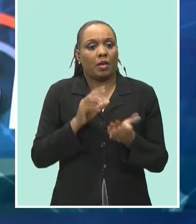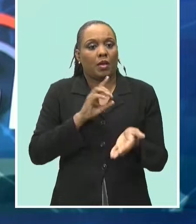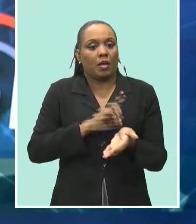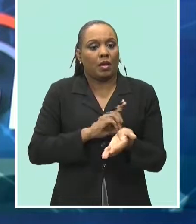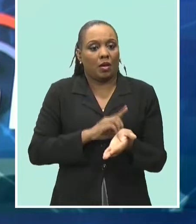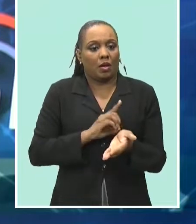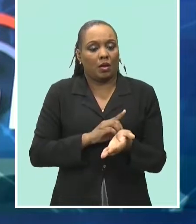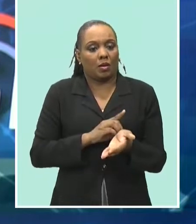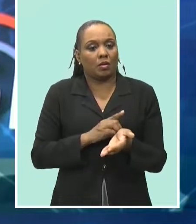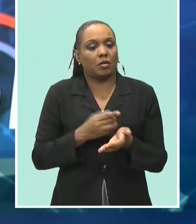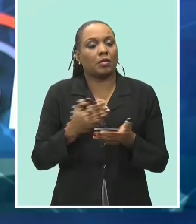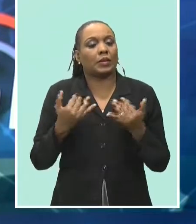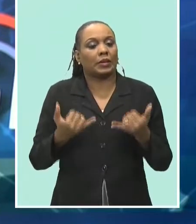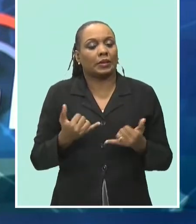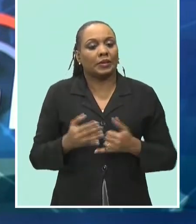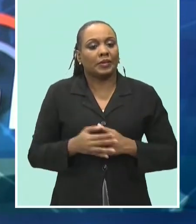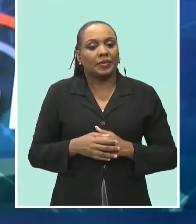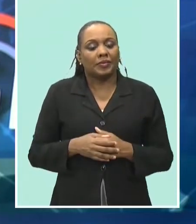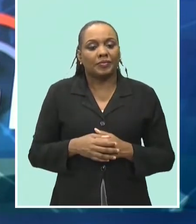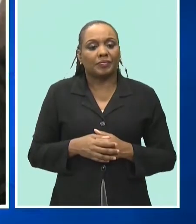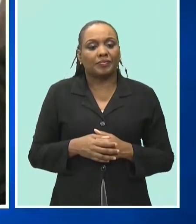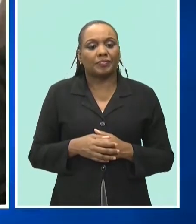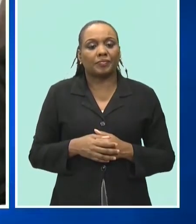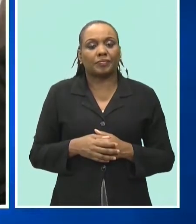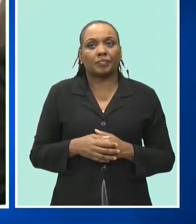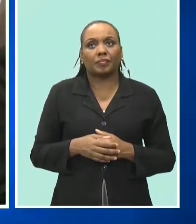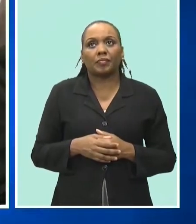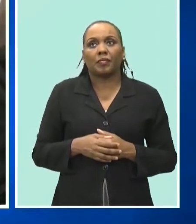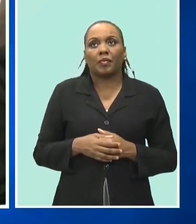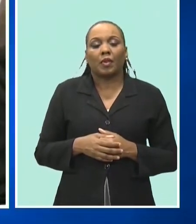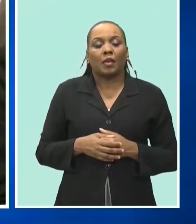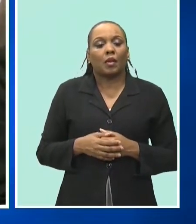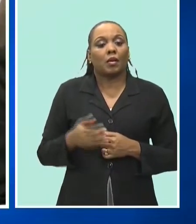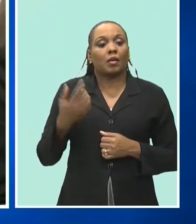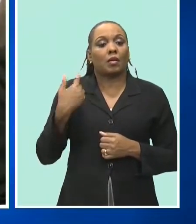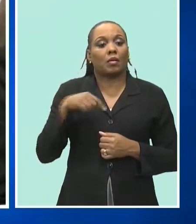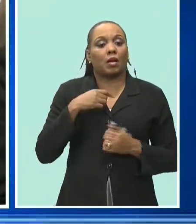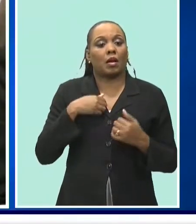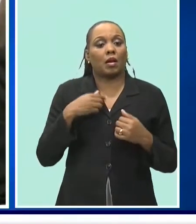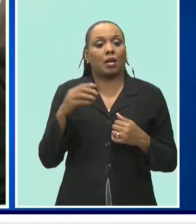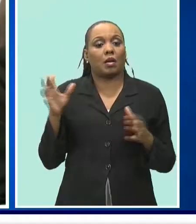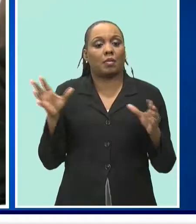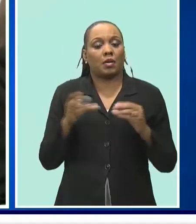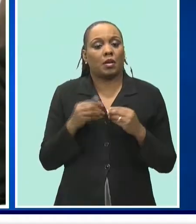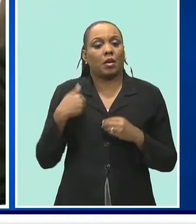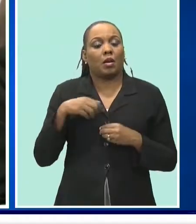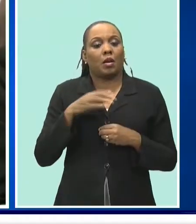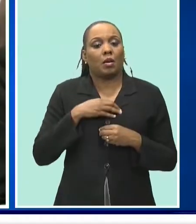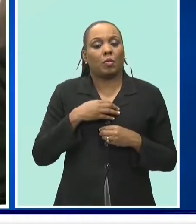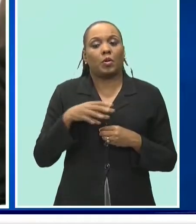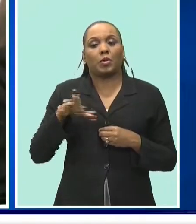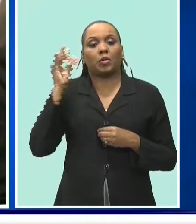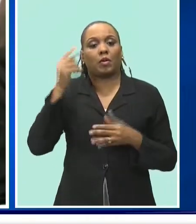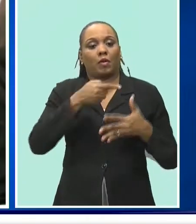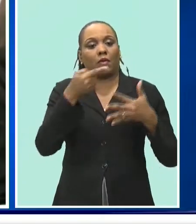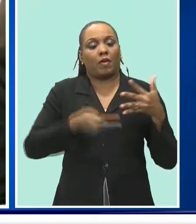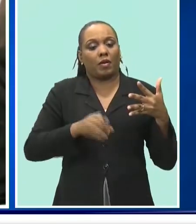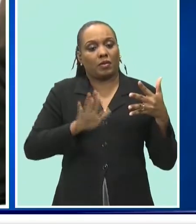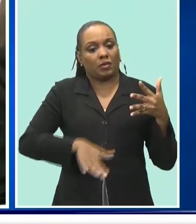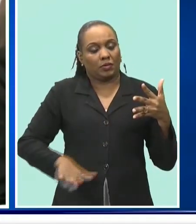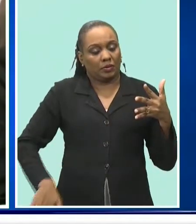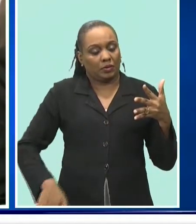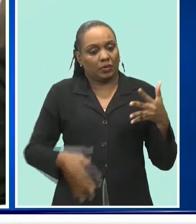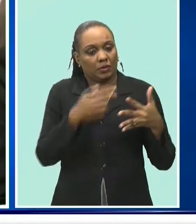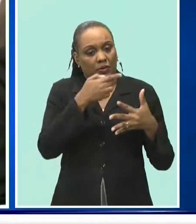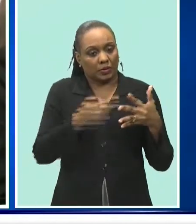qehe's ophthalmology department at one of our first meetings we identified five children who had been suffering with the condition